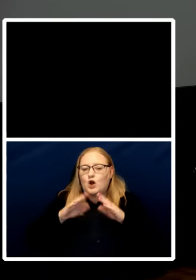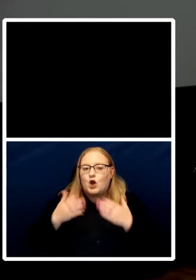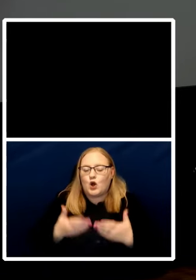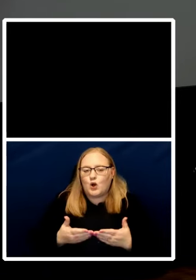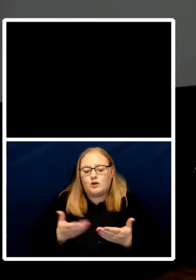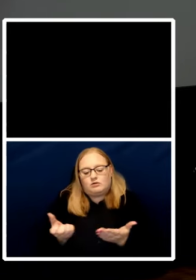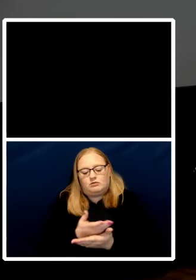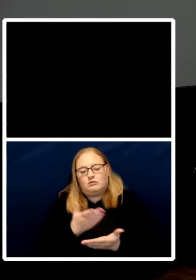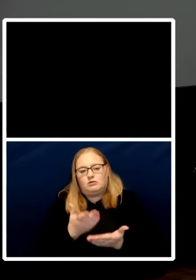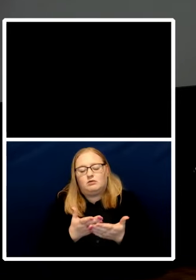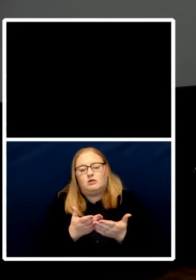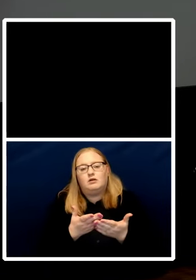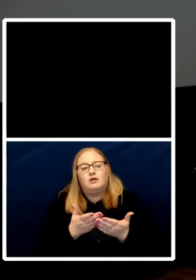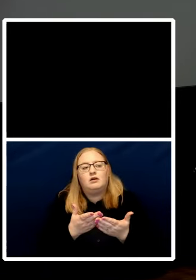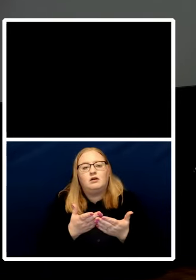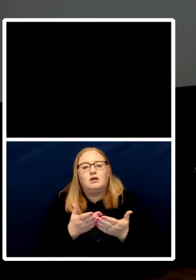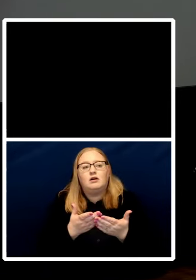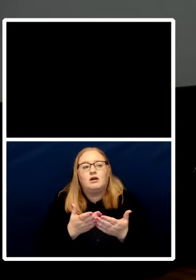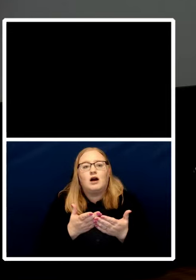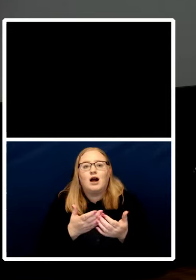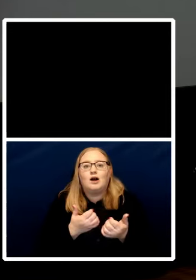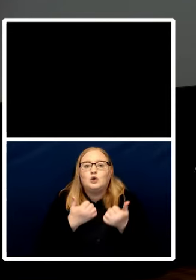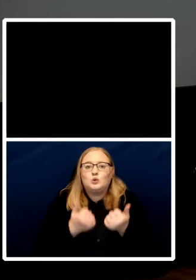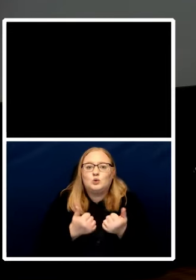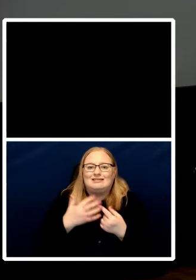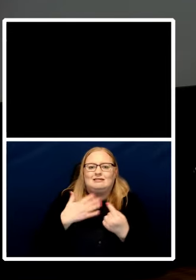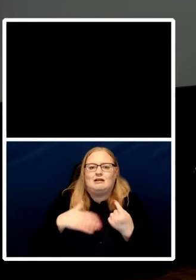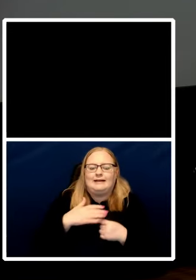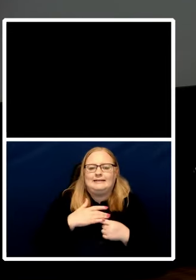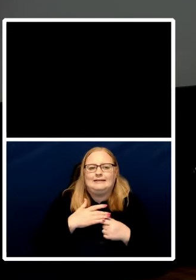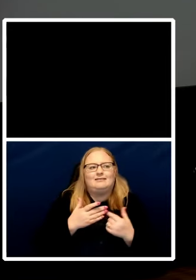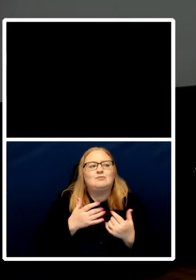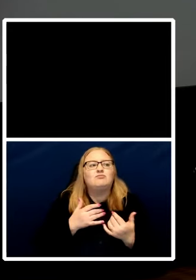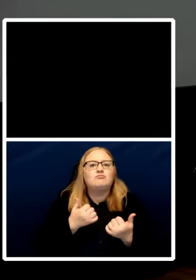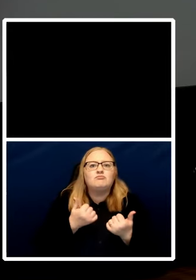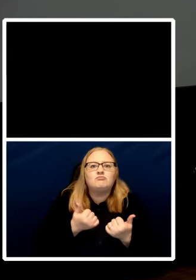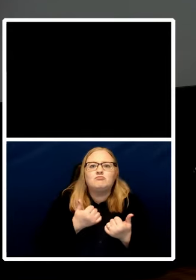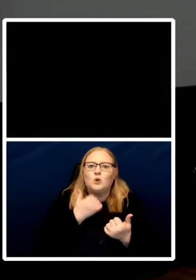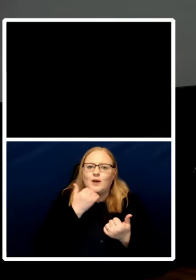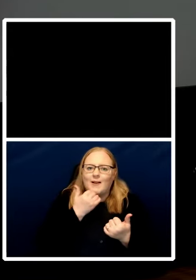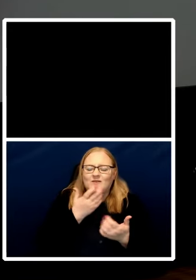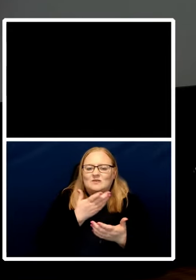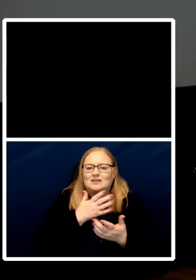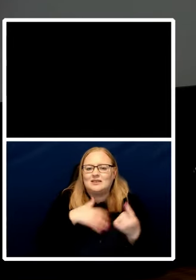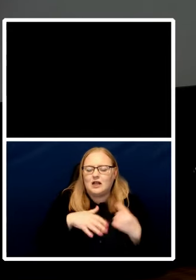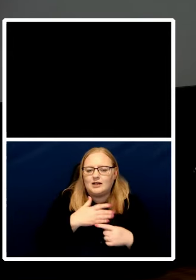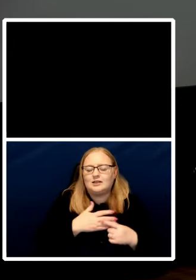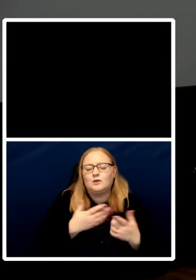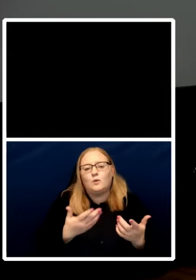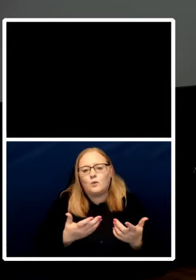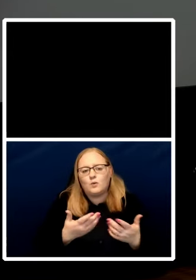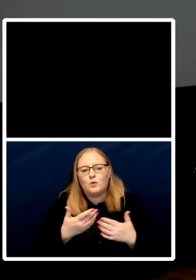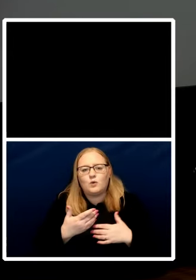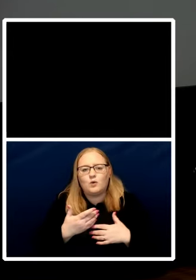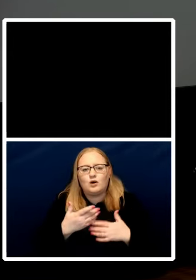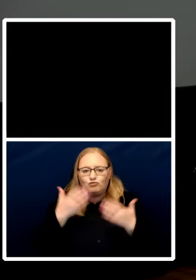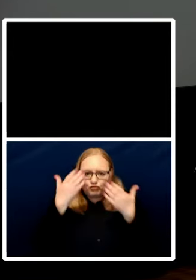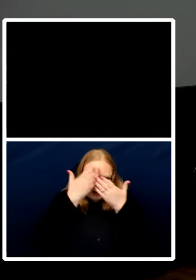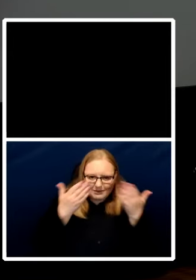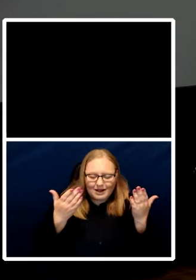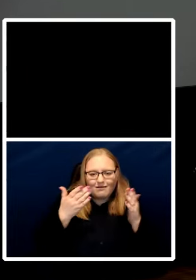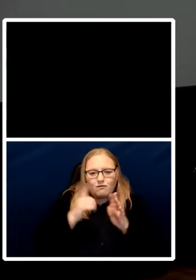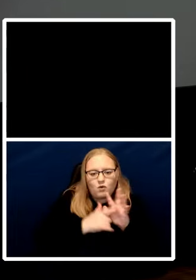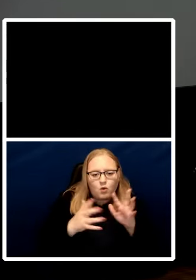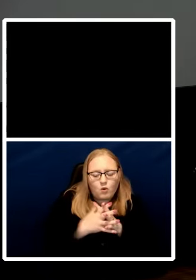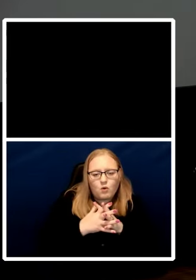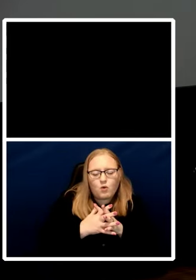respect for human rights or even other laws even criminal law and so it has to be more than just about law enforcement and